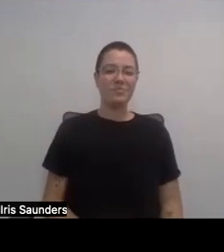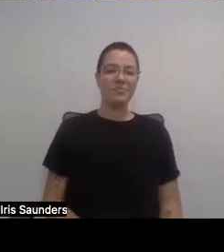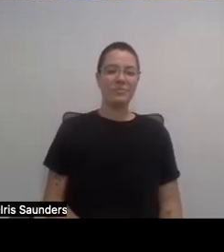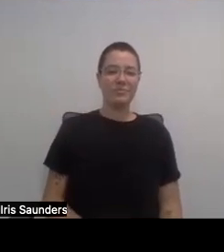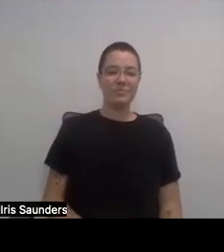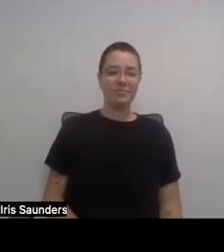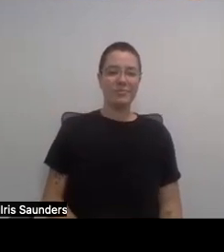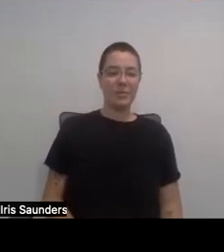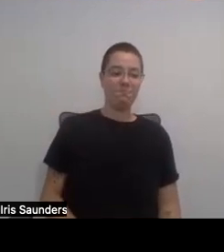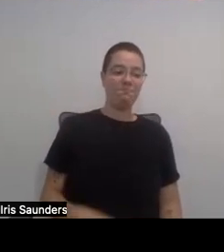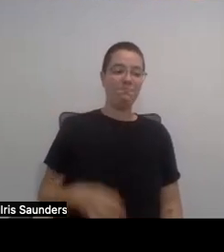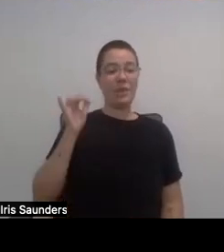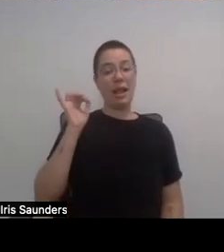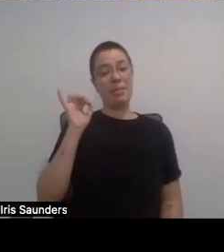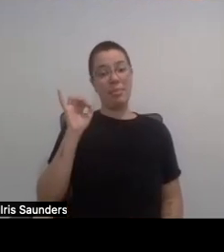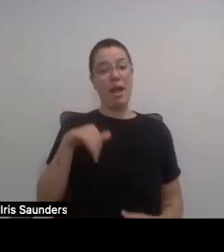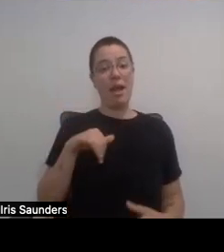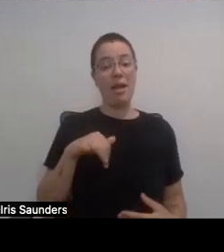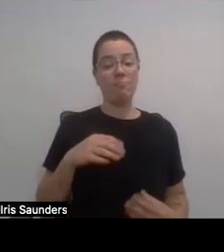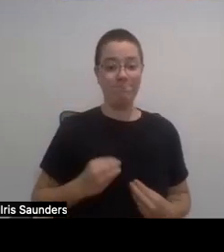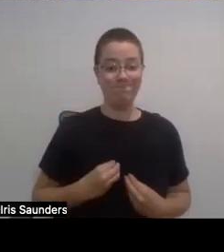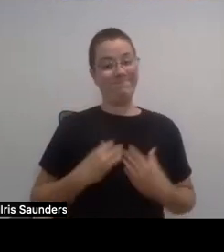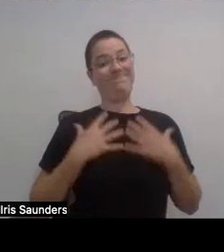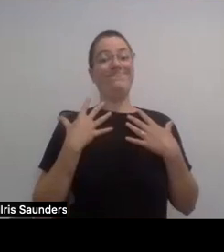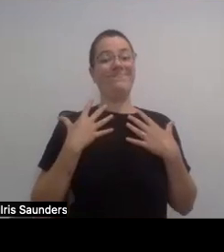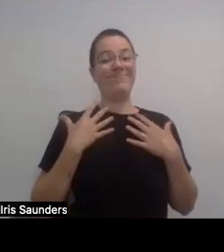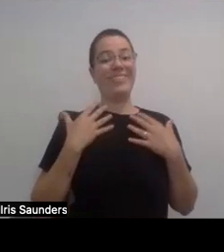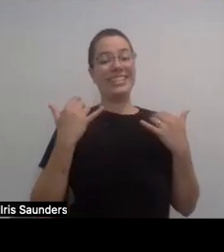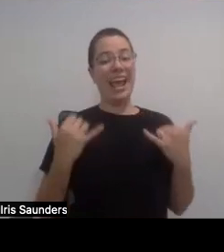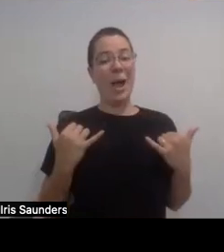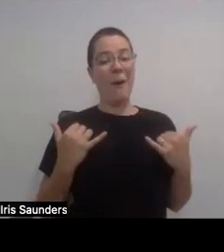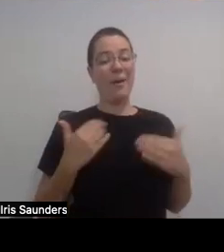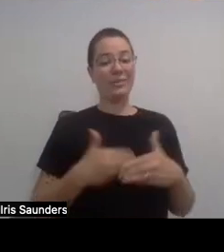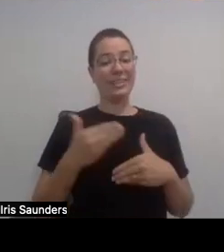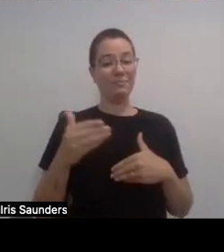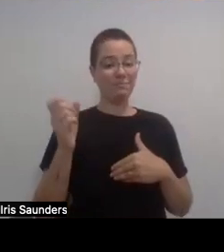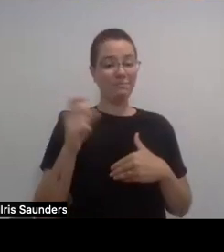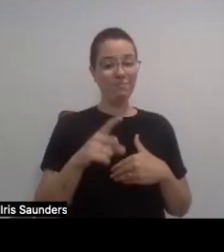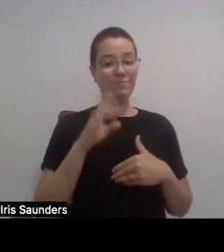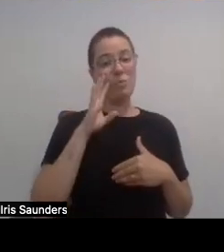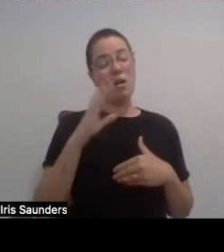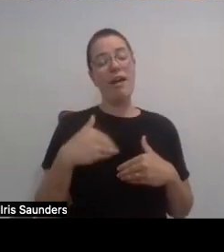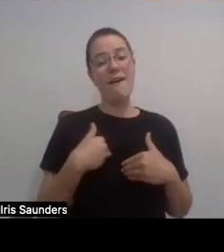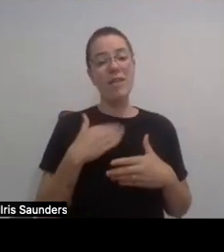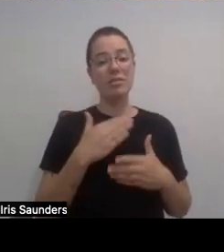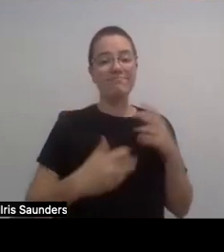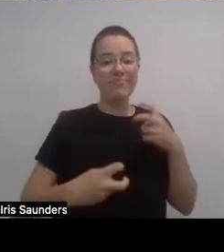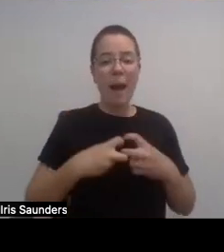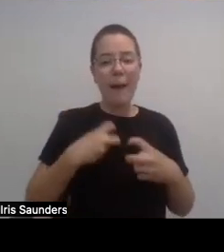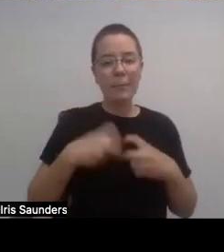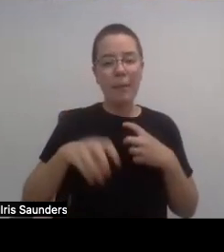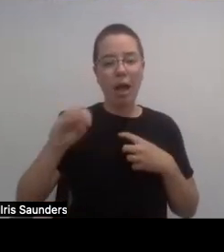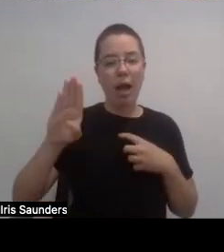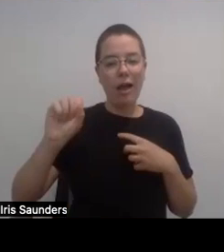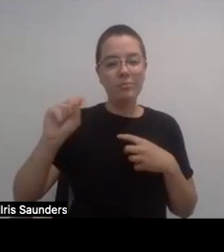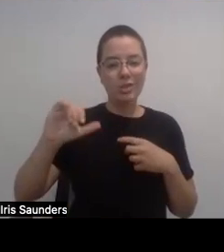high note. And so now we're going to kind of go a little darker because we're going to talk about some of the obstacles in the industry. We can't have a